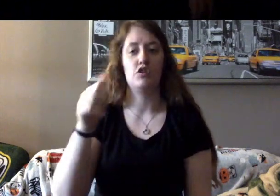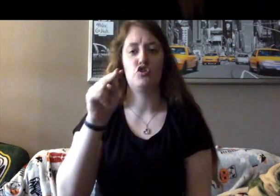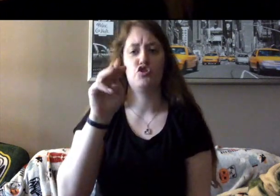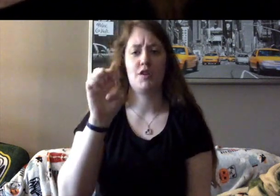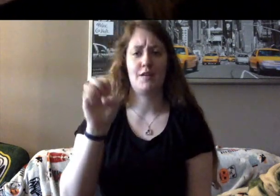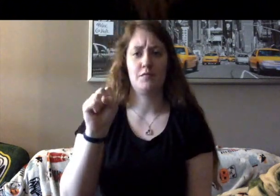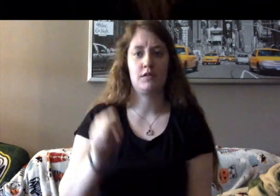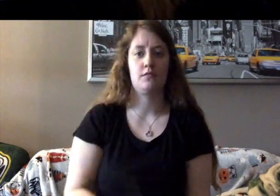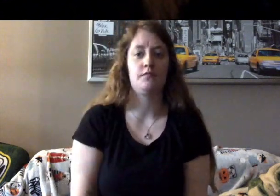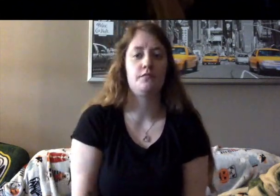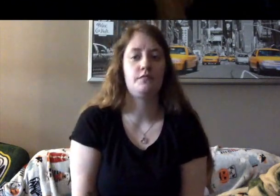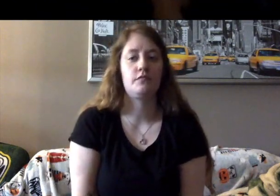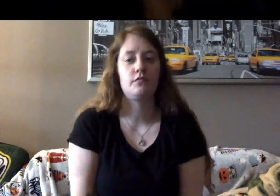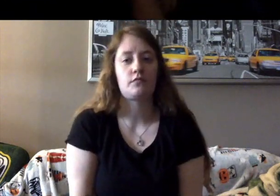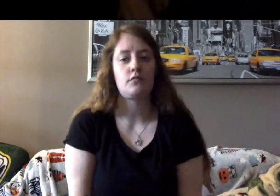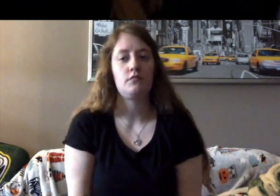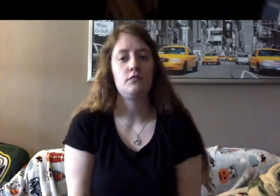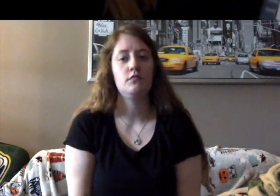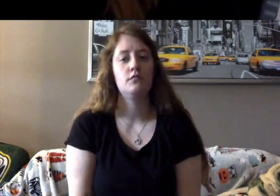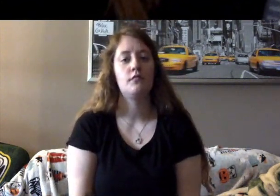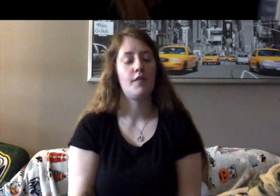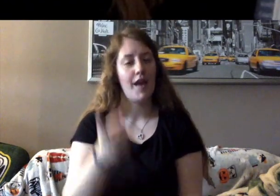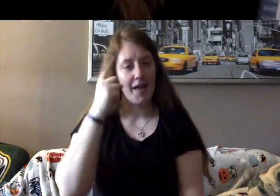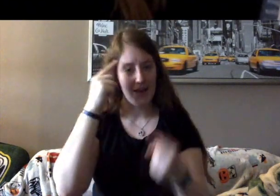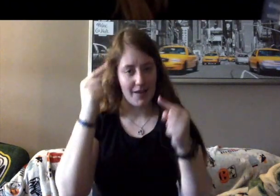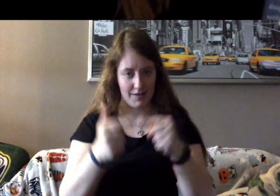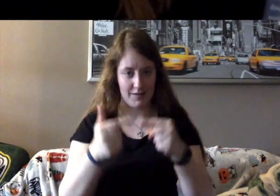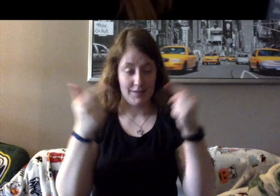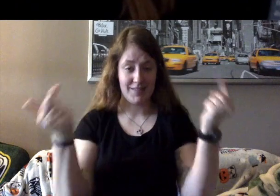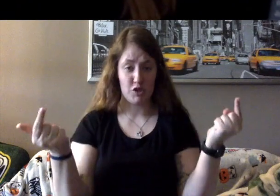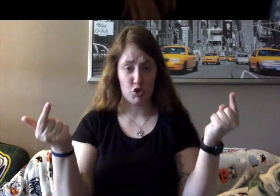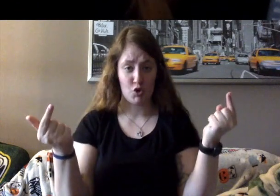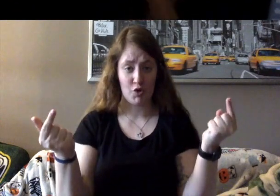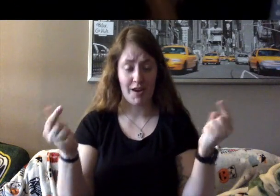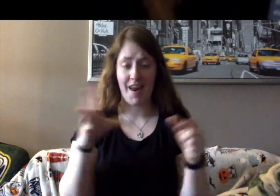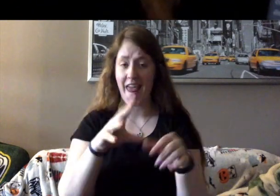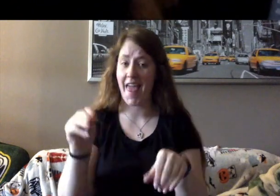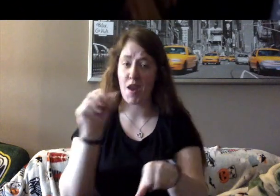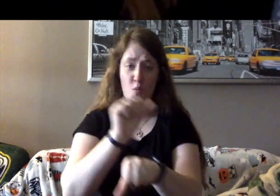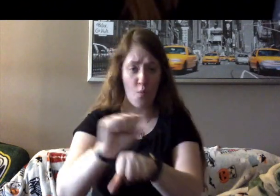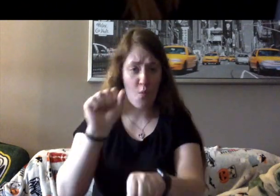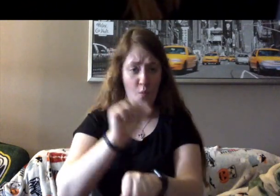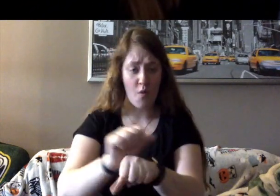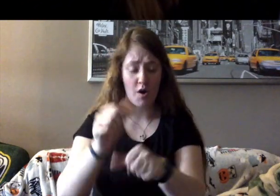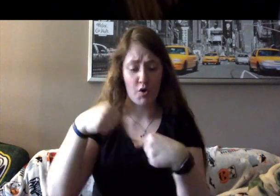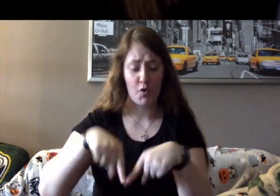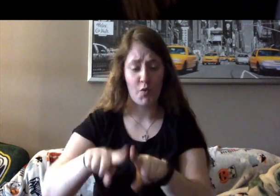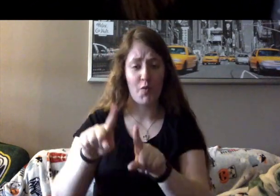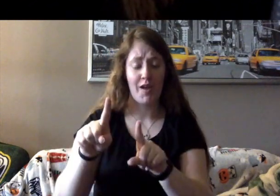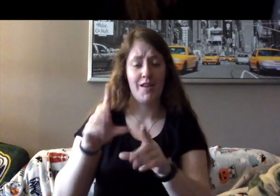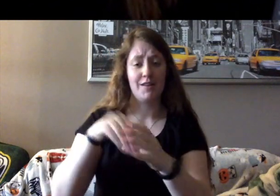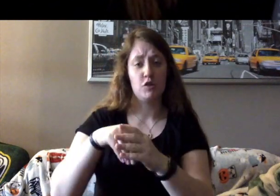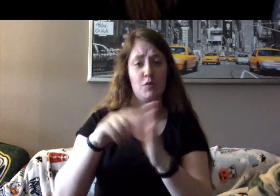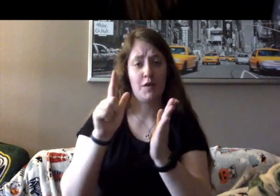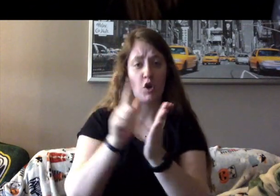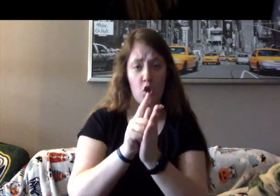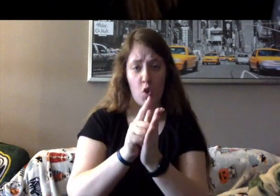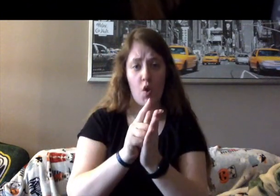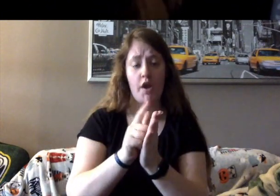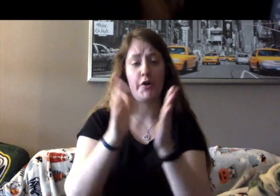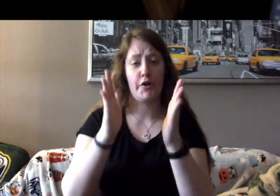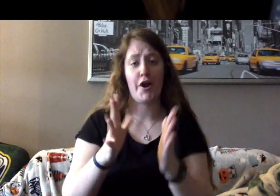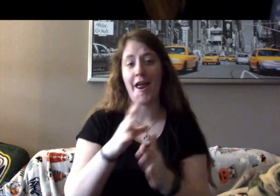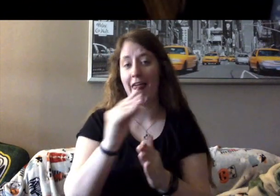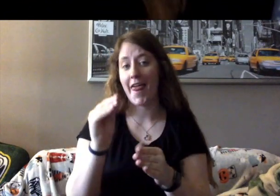Ruth had disagreed and worked her way into being a lawyer and a professor. But around her, other women